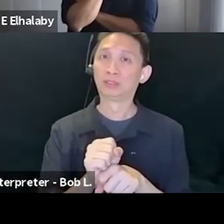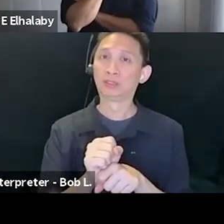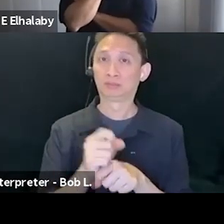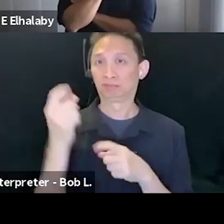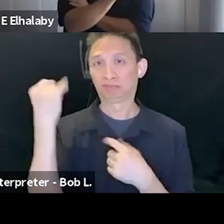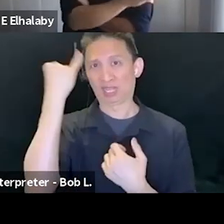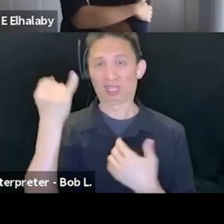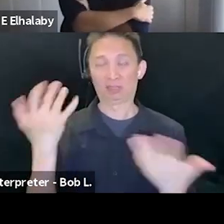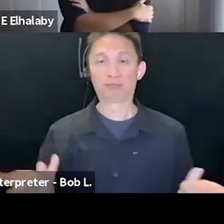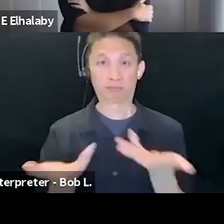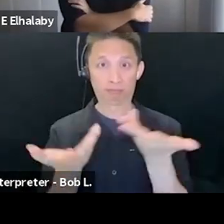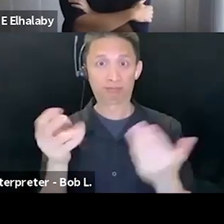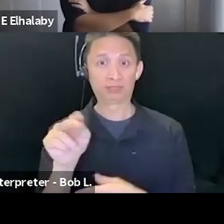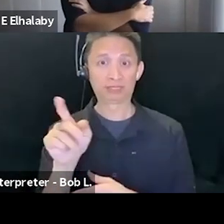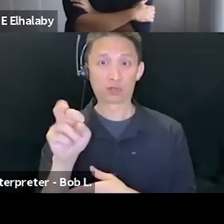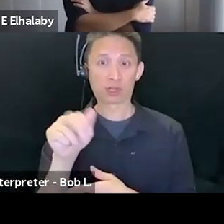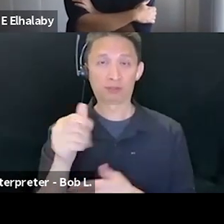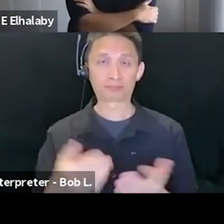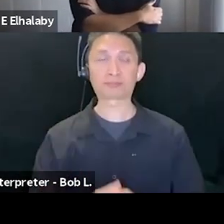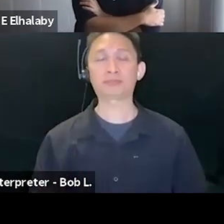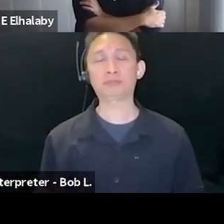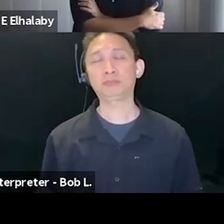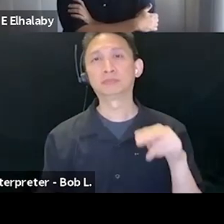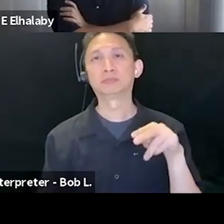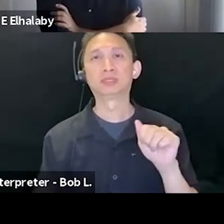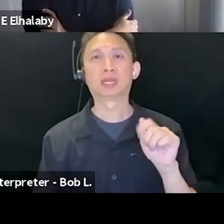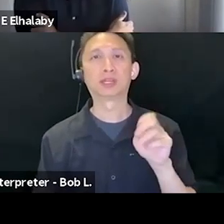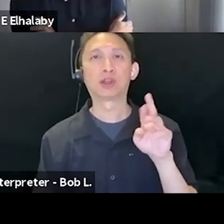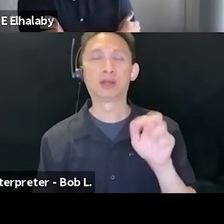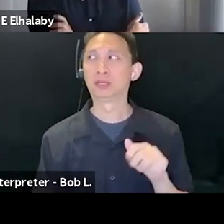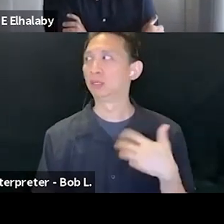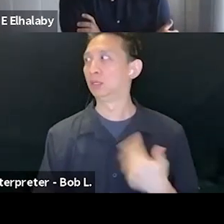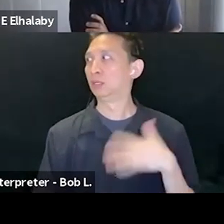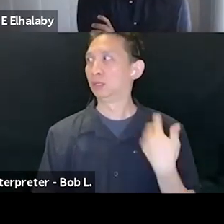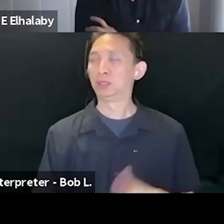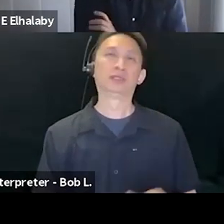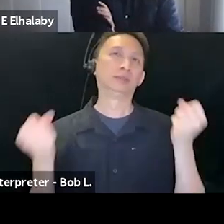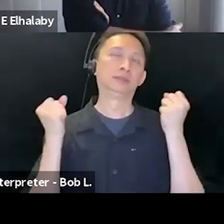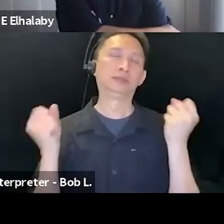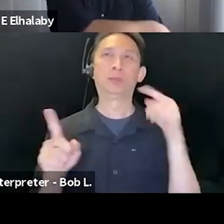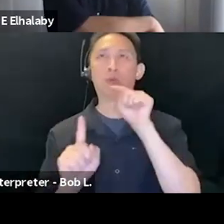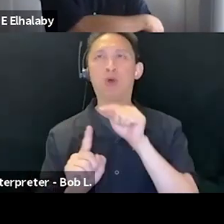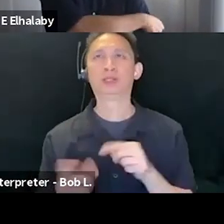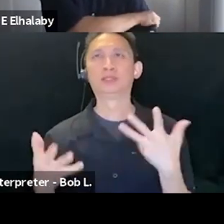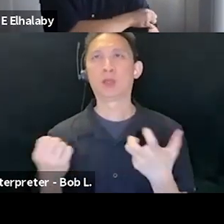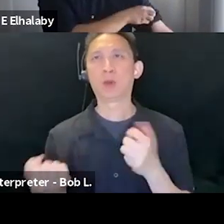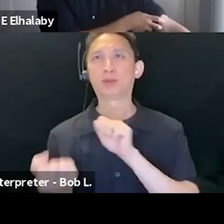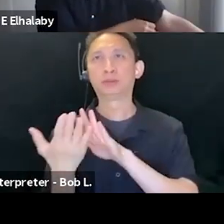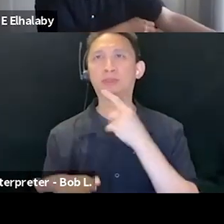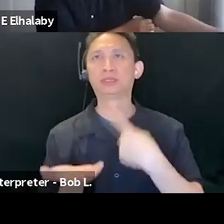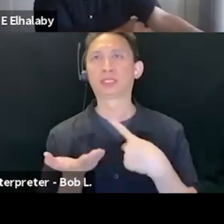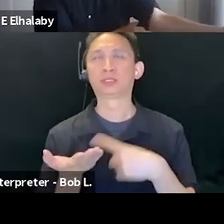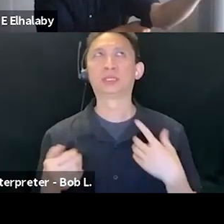Yeah. I don't know. I'll leave it to you. Yeah. Thank you. Um, there's so much to talk about, but I think that I want to start from,